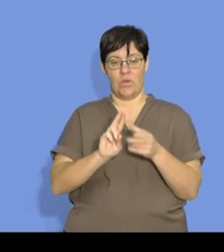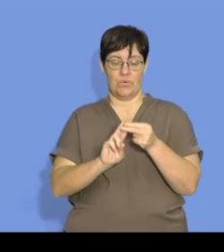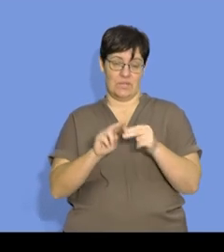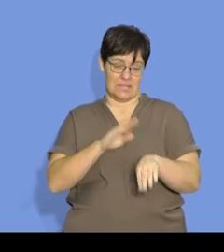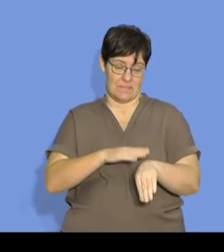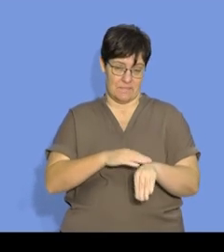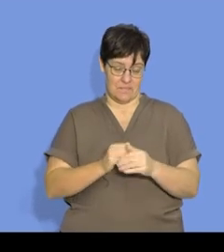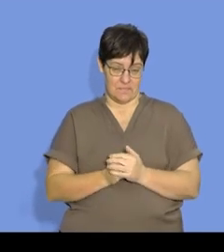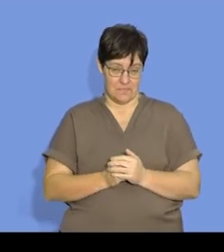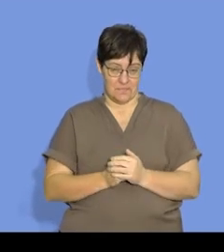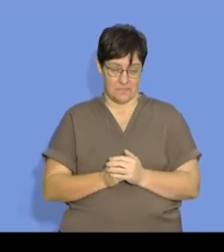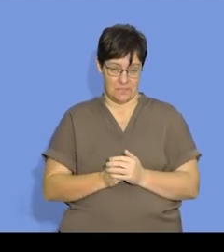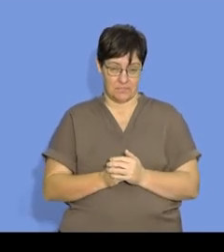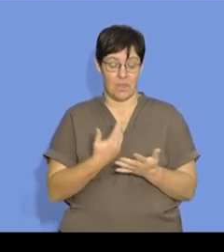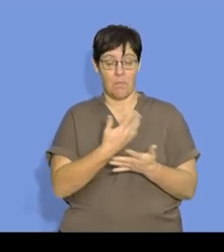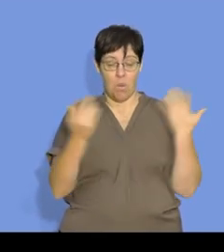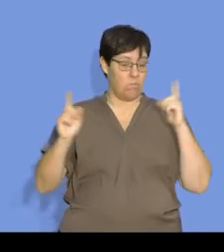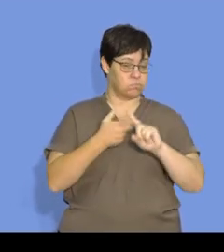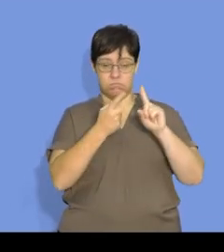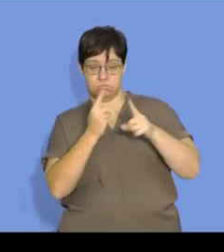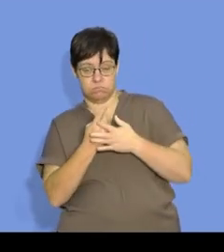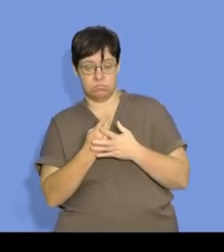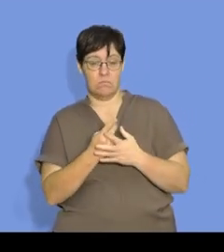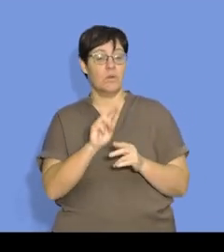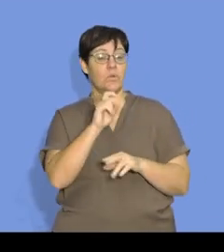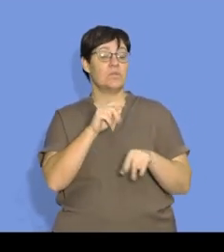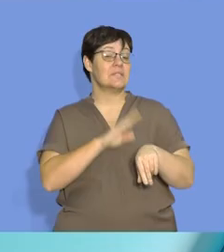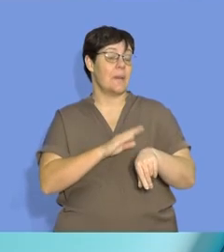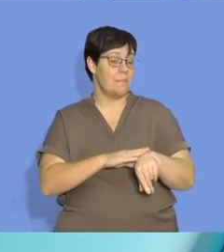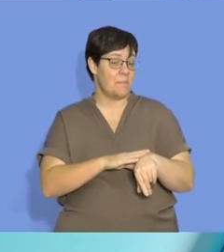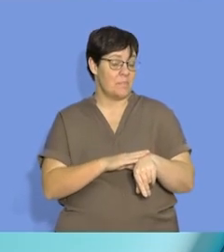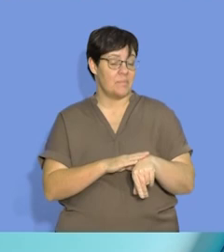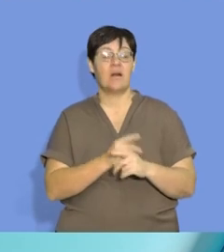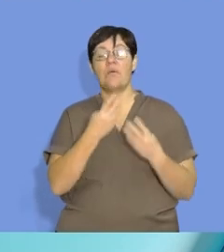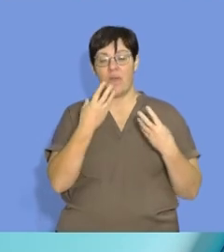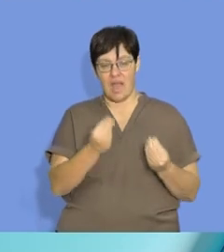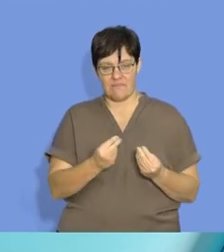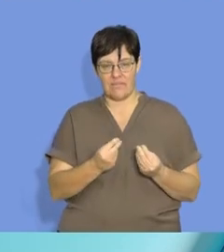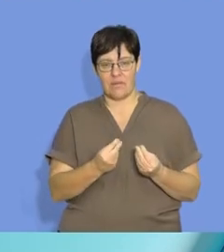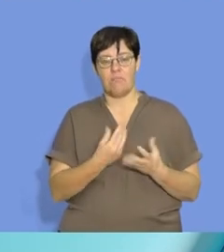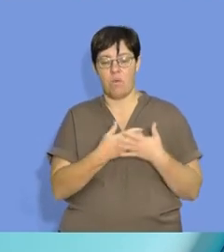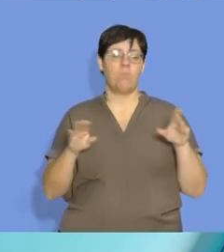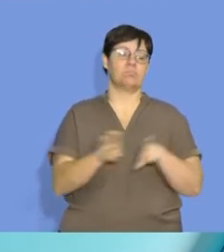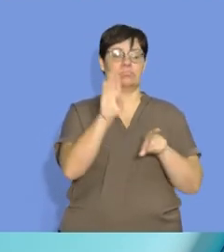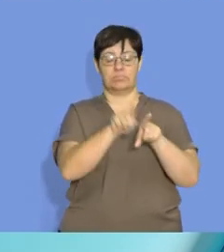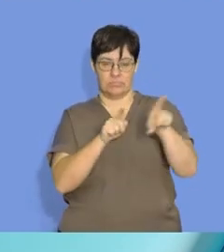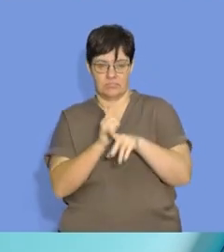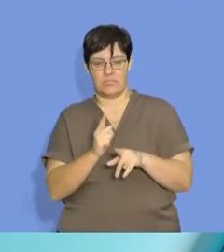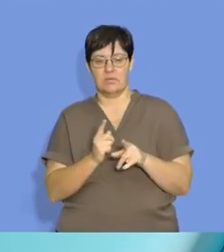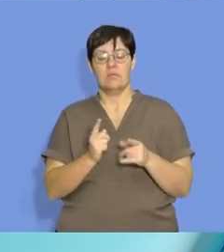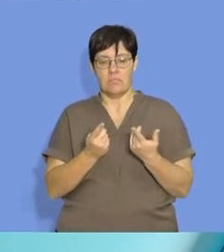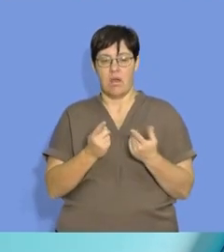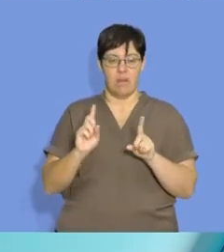time. And what do we know? When there's more collisions per unit time, we know there will be a likelihood of more